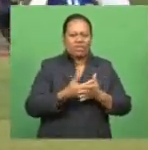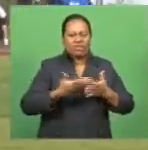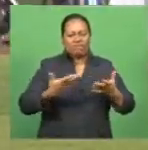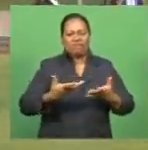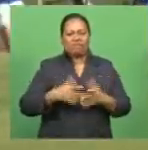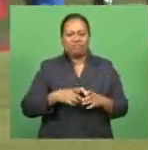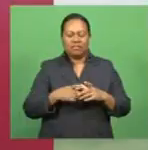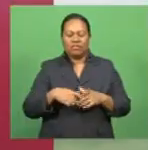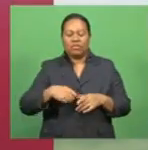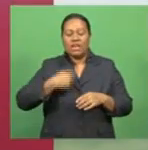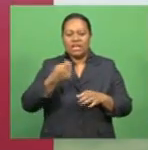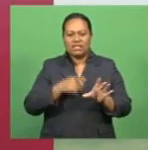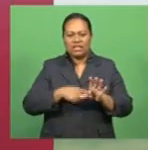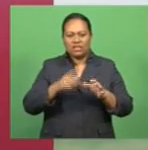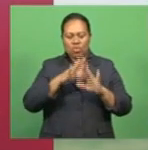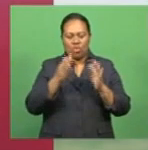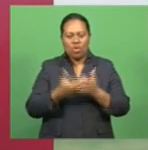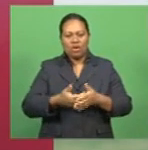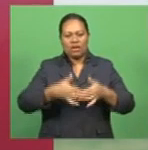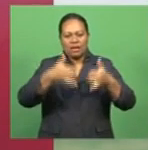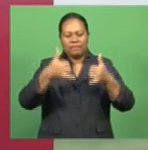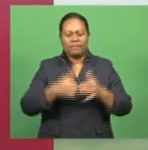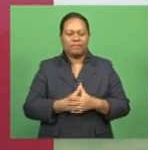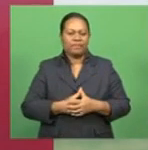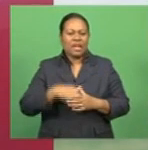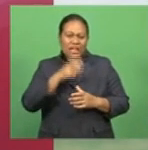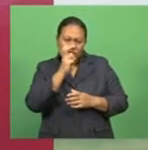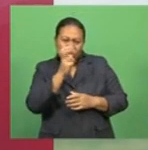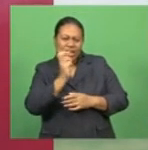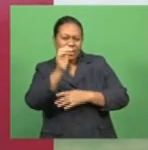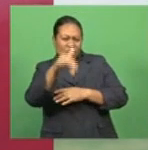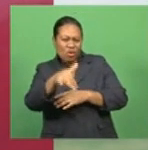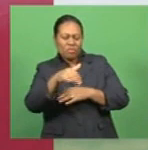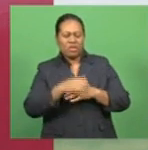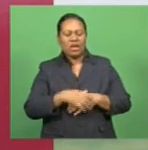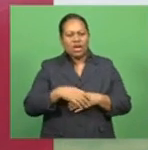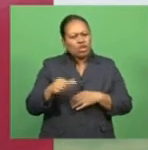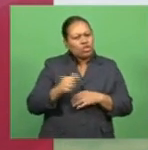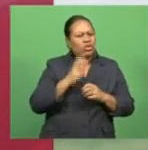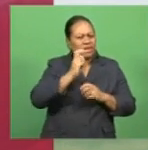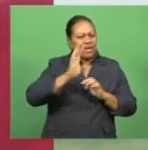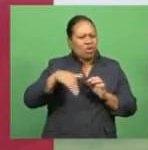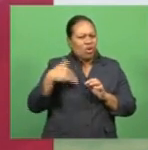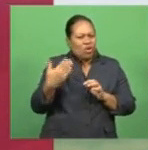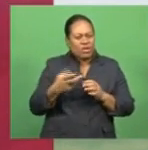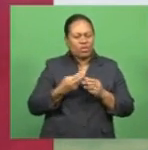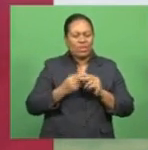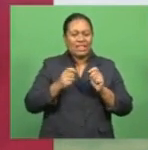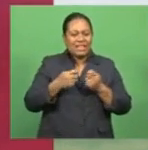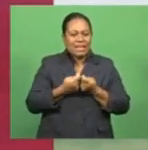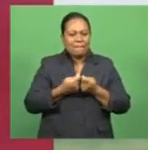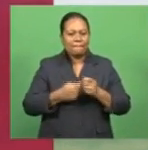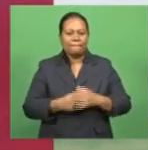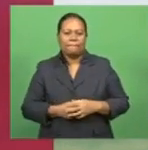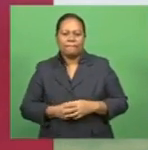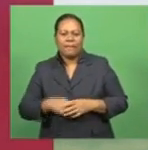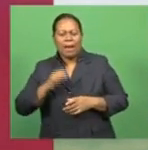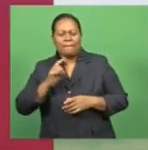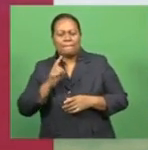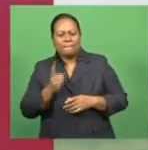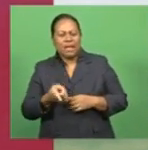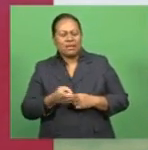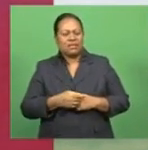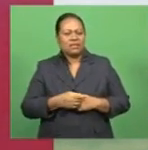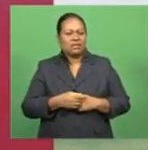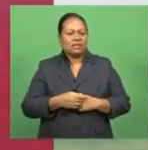next year. We can't train on our own. We're used to training with the team. So getting up to that